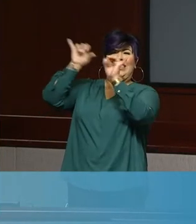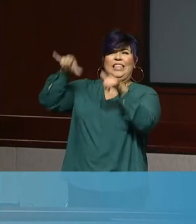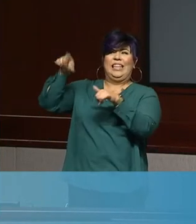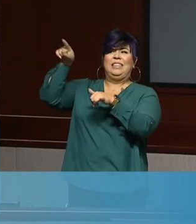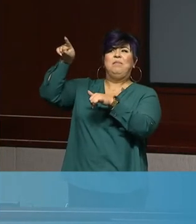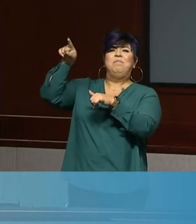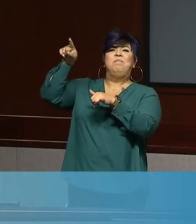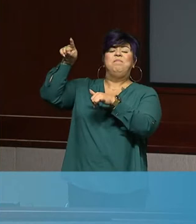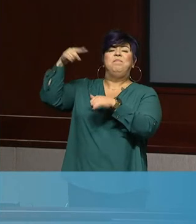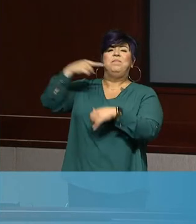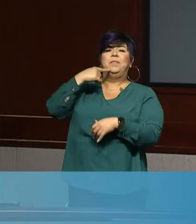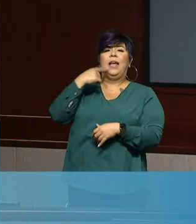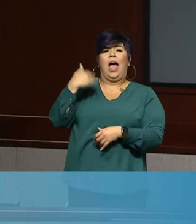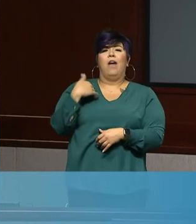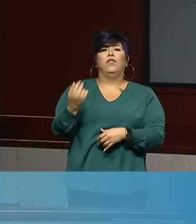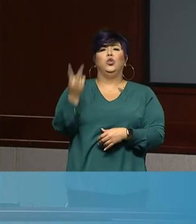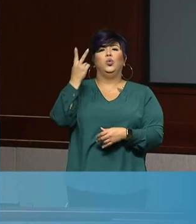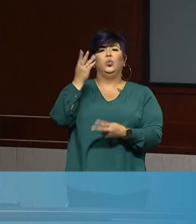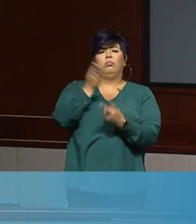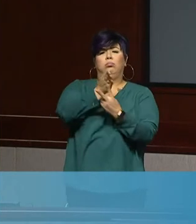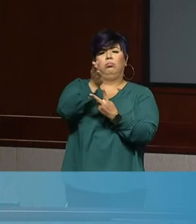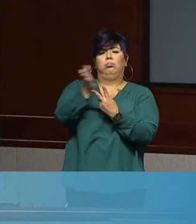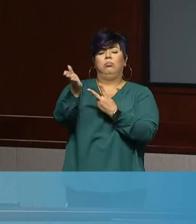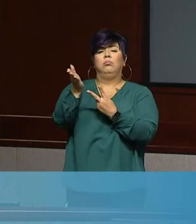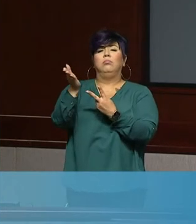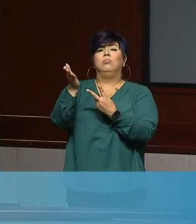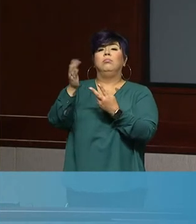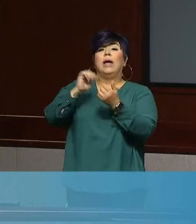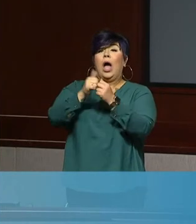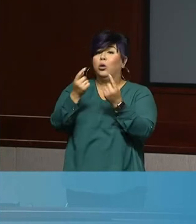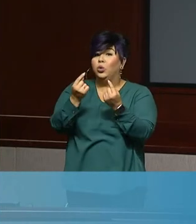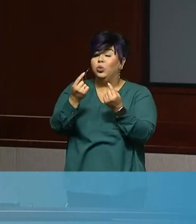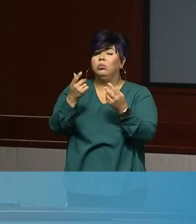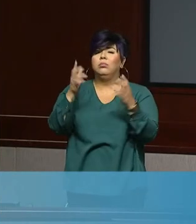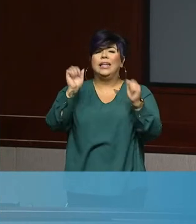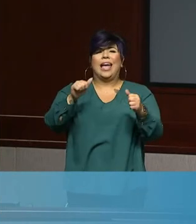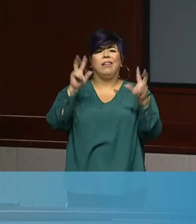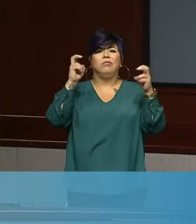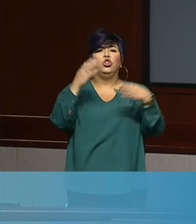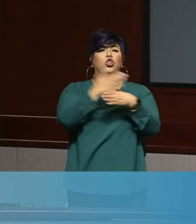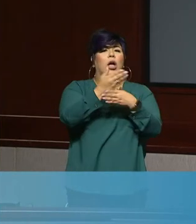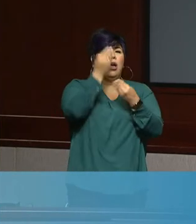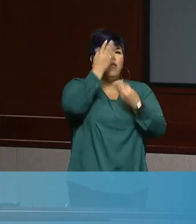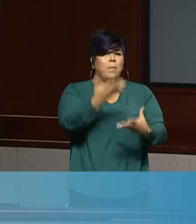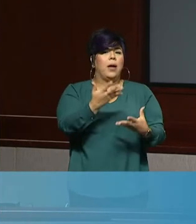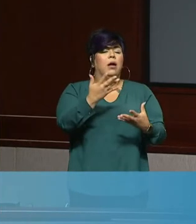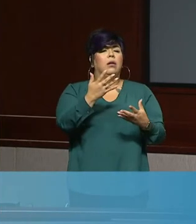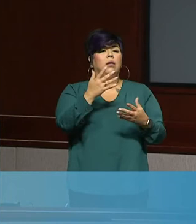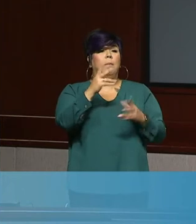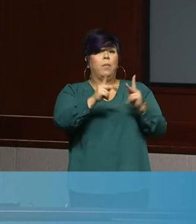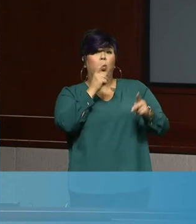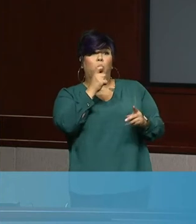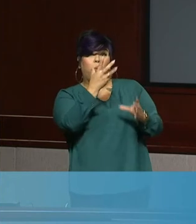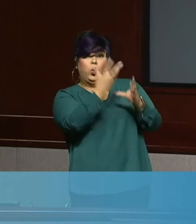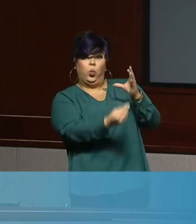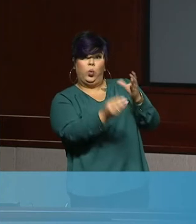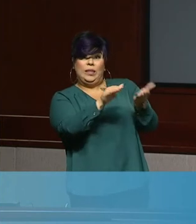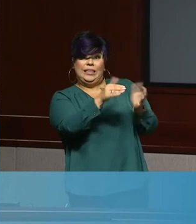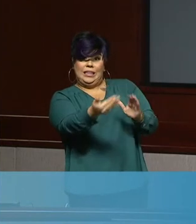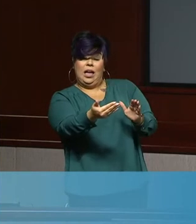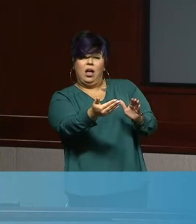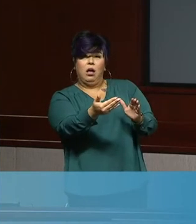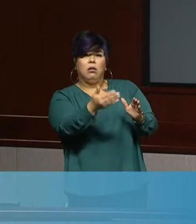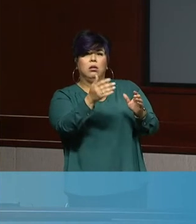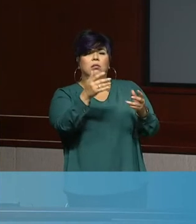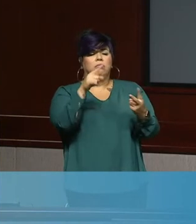Now it's been a big question about whether or not public health can release ages and ethnicity related to those who have died of COVID-19. So the first way you can, you, we were